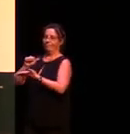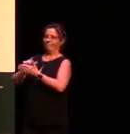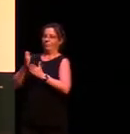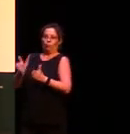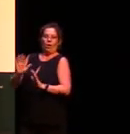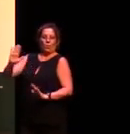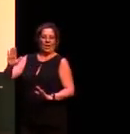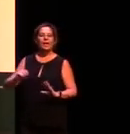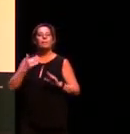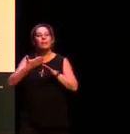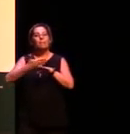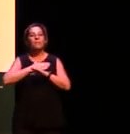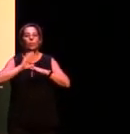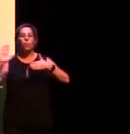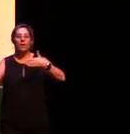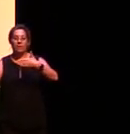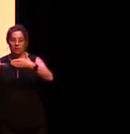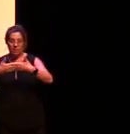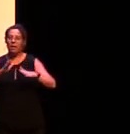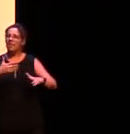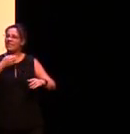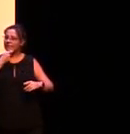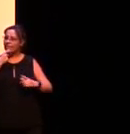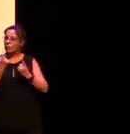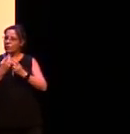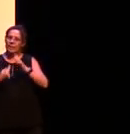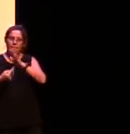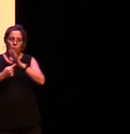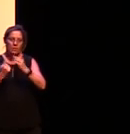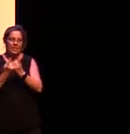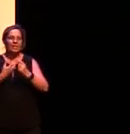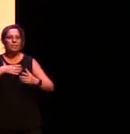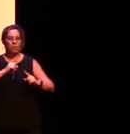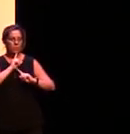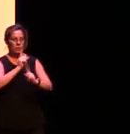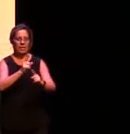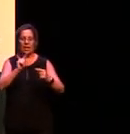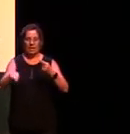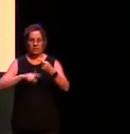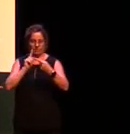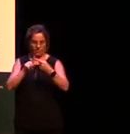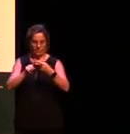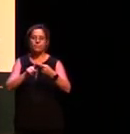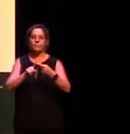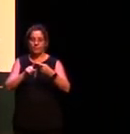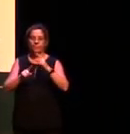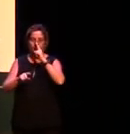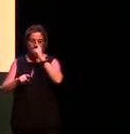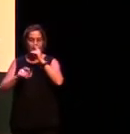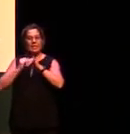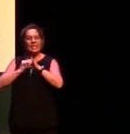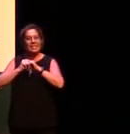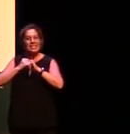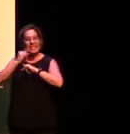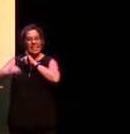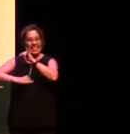just before we finish up there's a couple of things i'd like to say So one is, as mentioned, it's the International